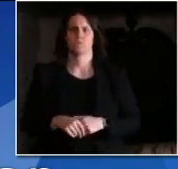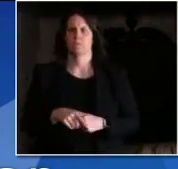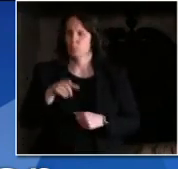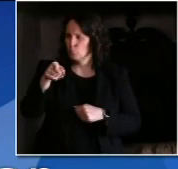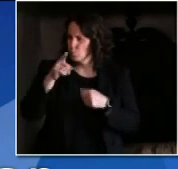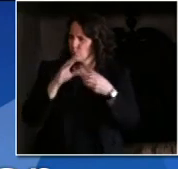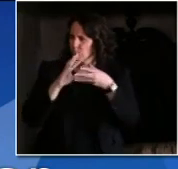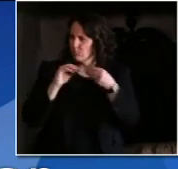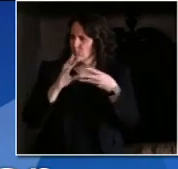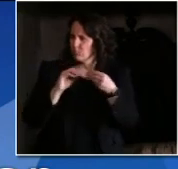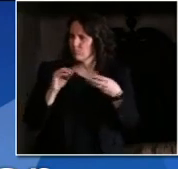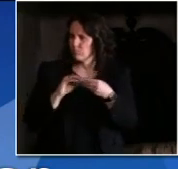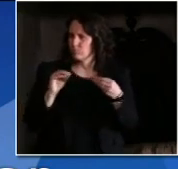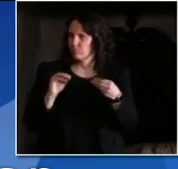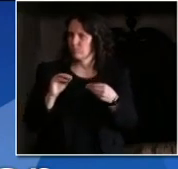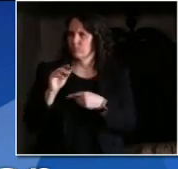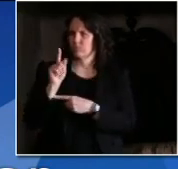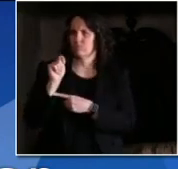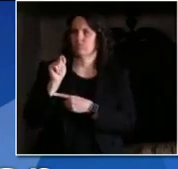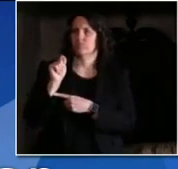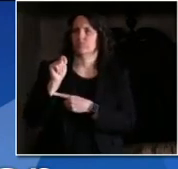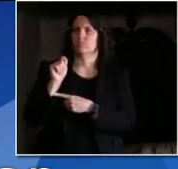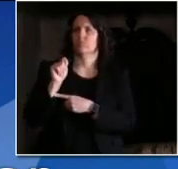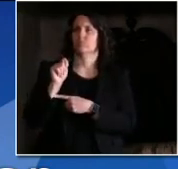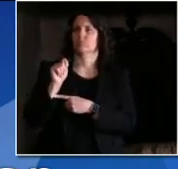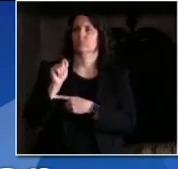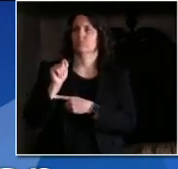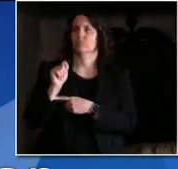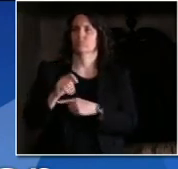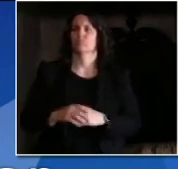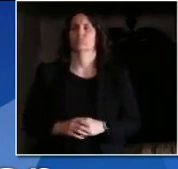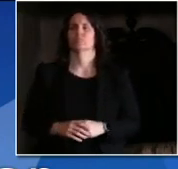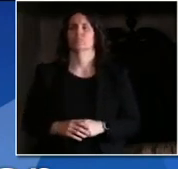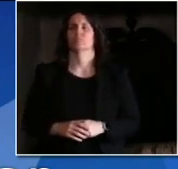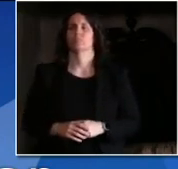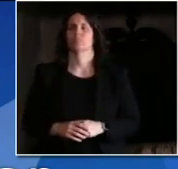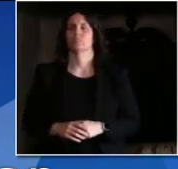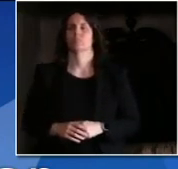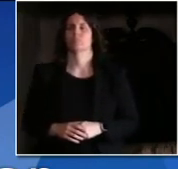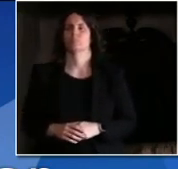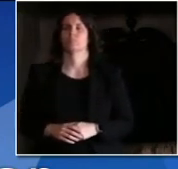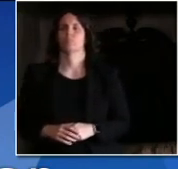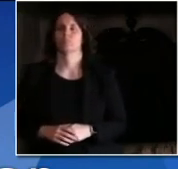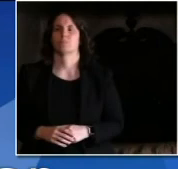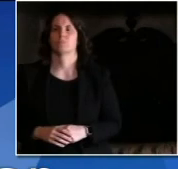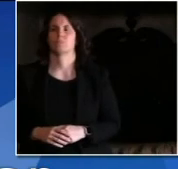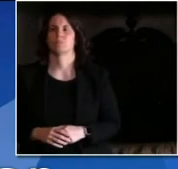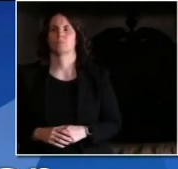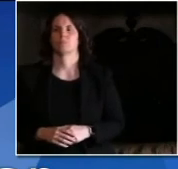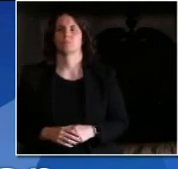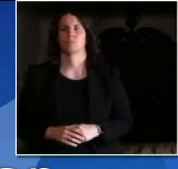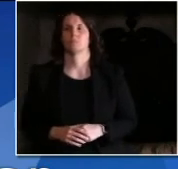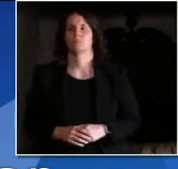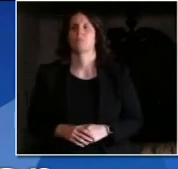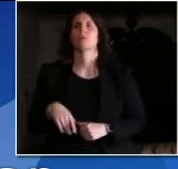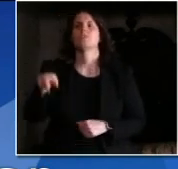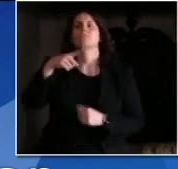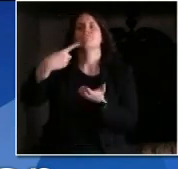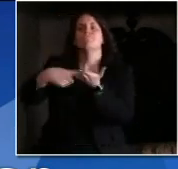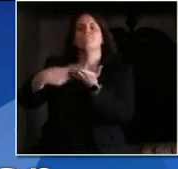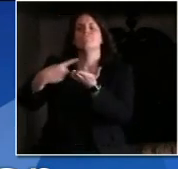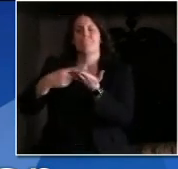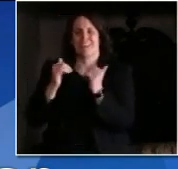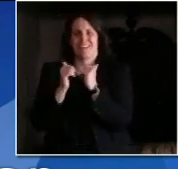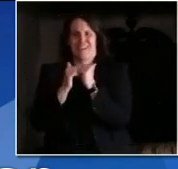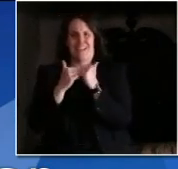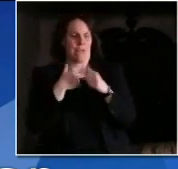that includes Wisconsin, among other states, to coordinate how to reopen economies. Will the reopening be uniform